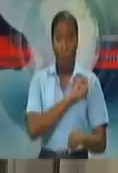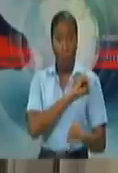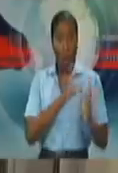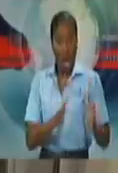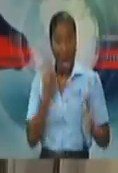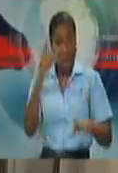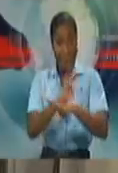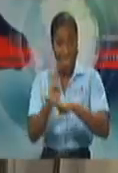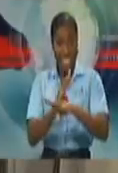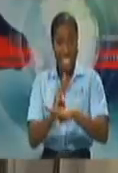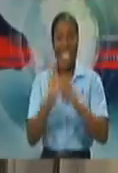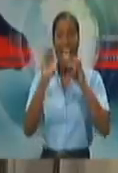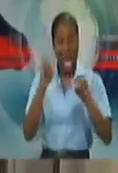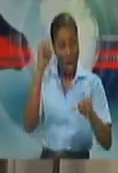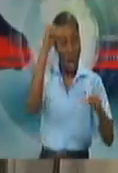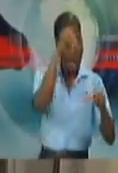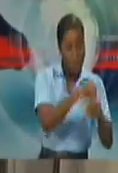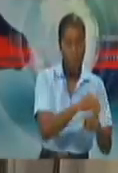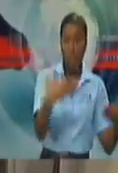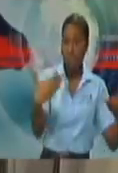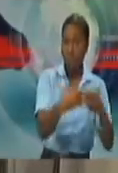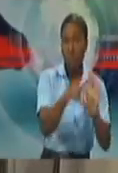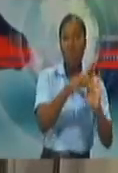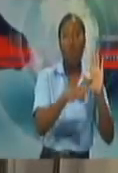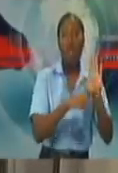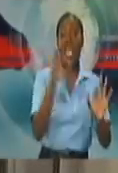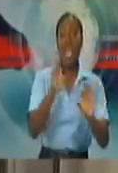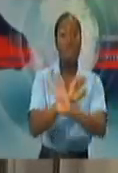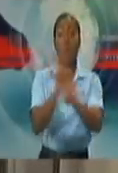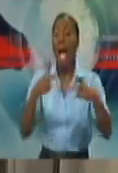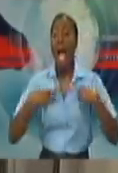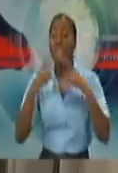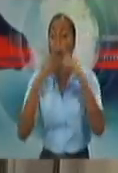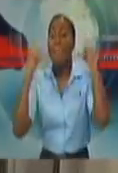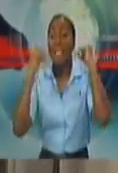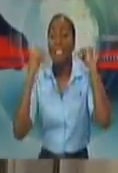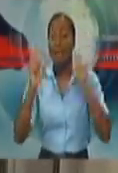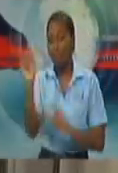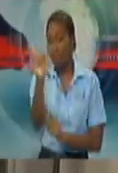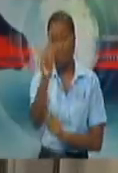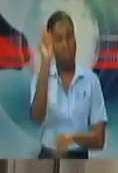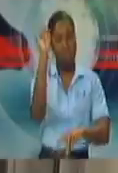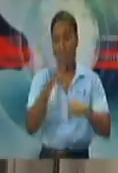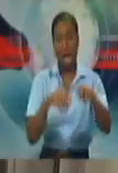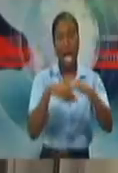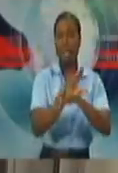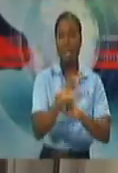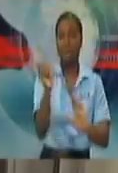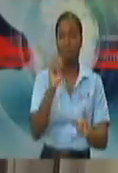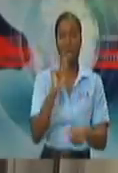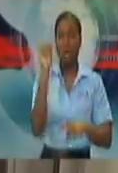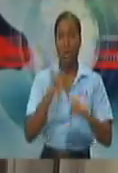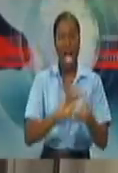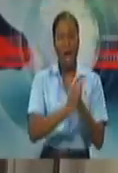businesses can deny service to people wearing masks. And we urge them, no roti, no mask, no